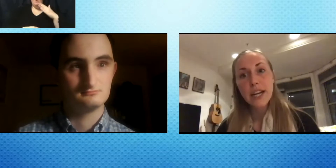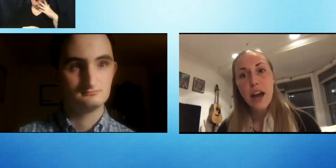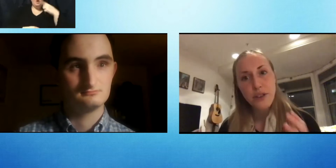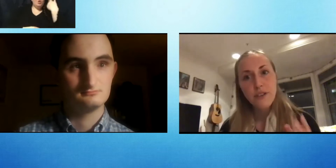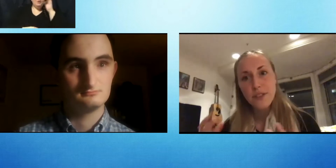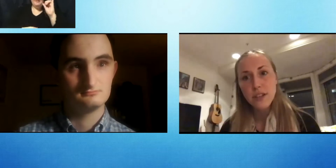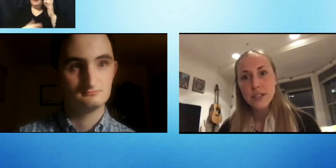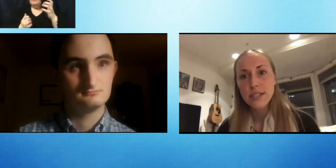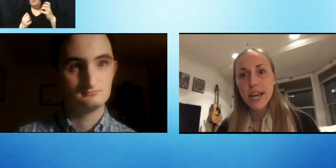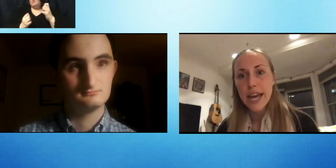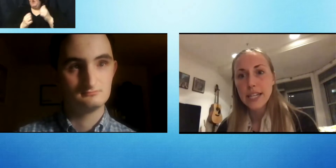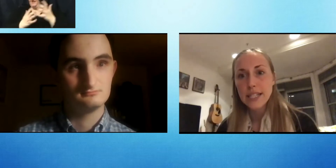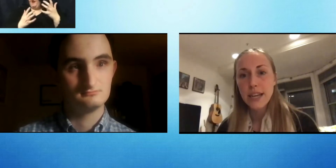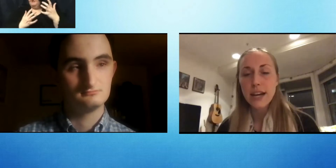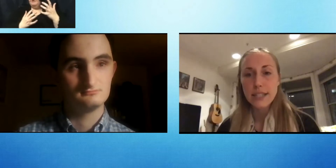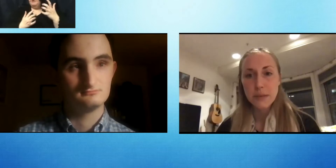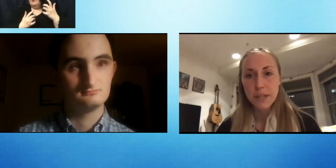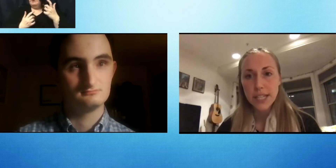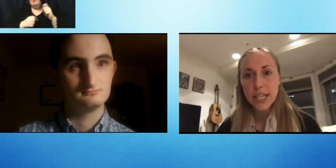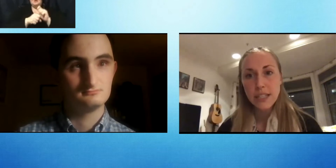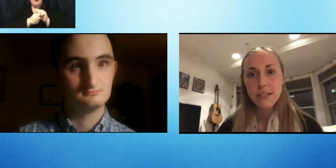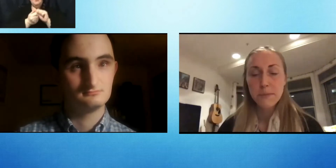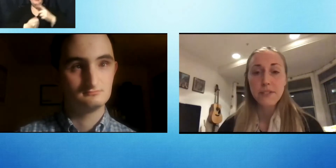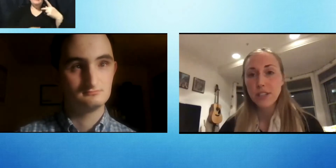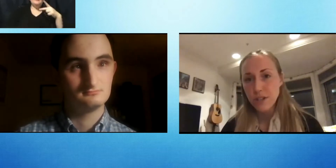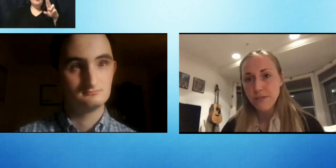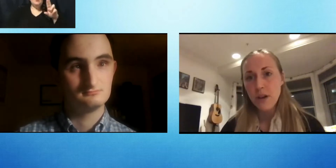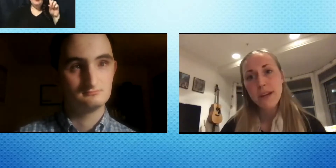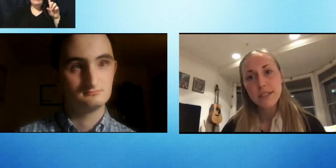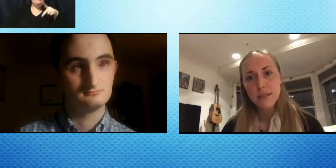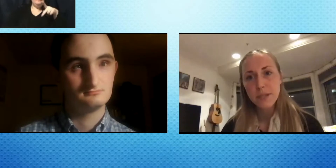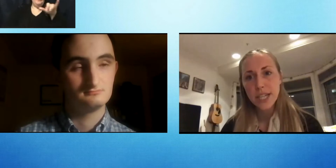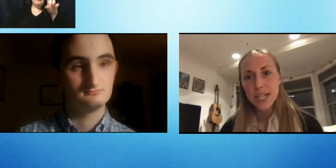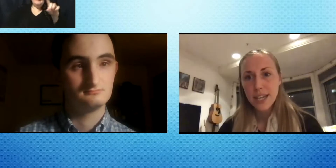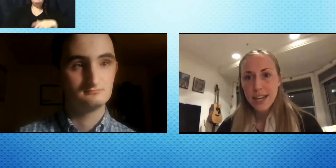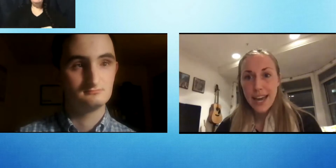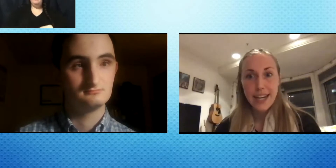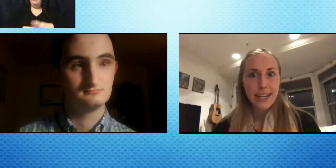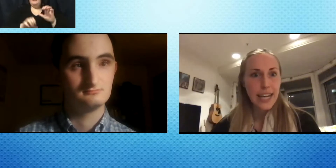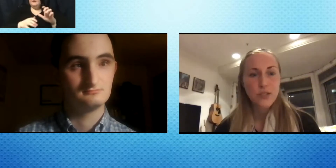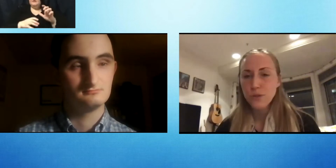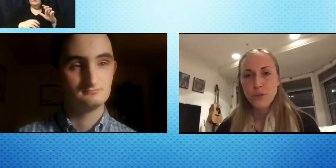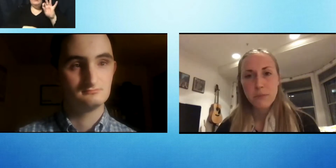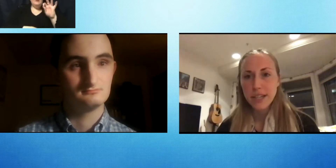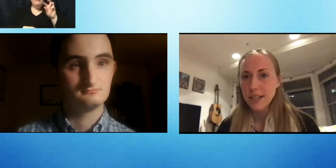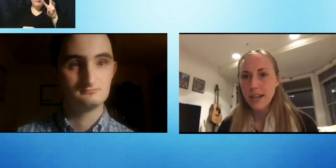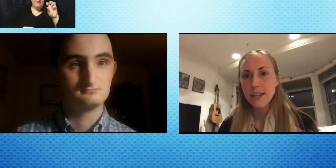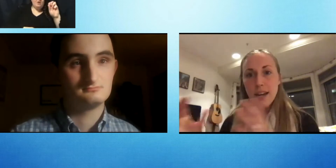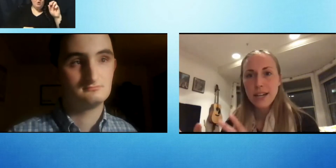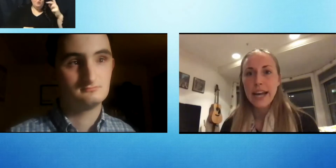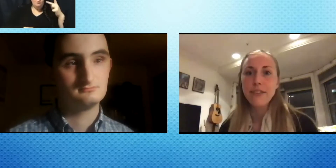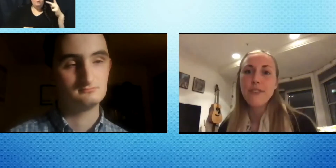healthcare fields and disability and specifically neurodevelopmental disability. And it's truly been